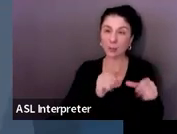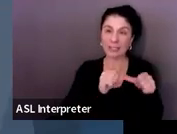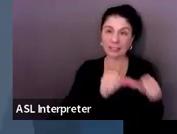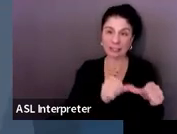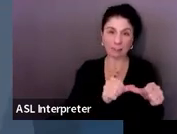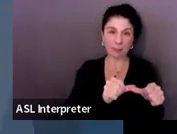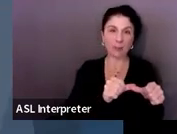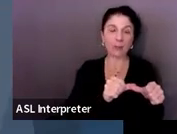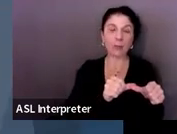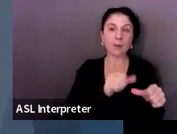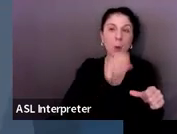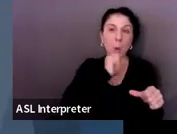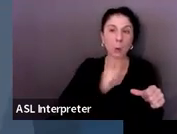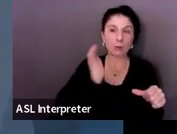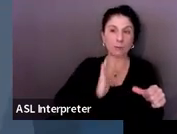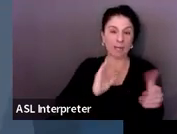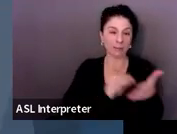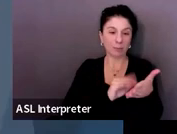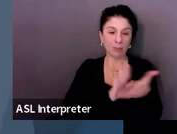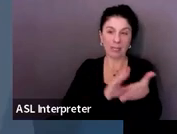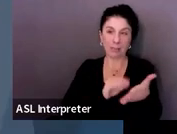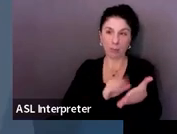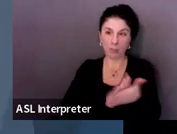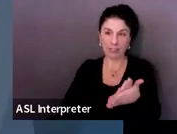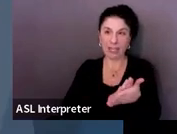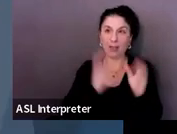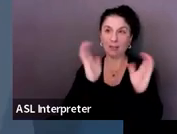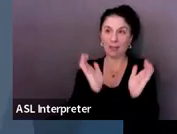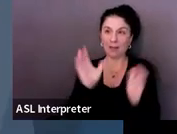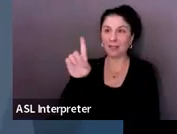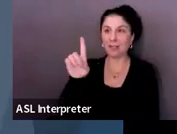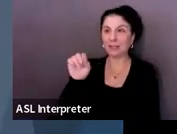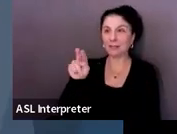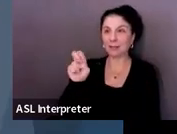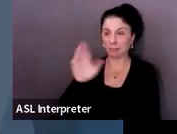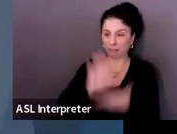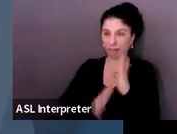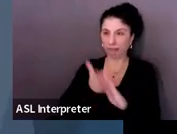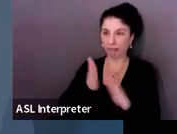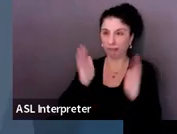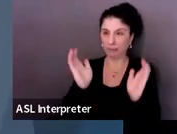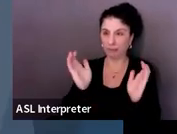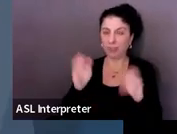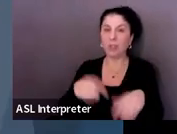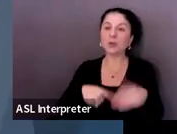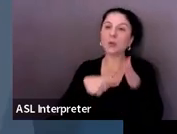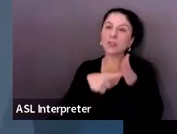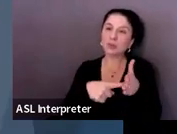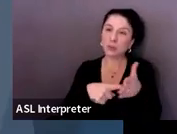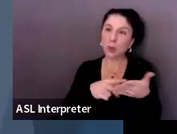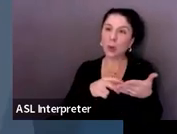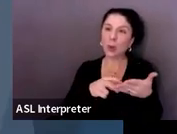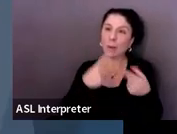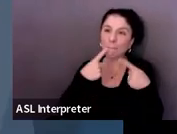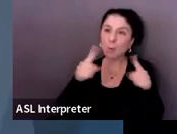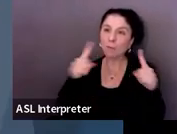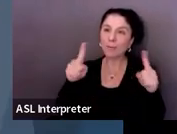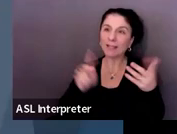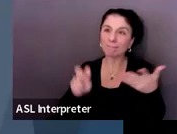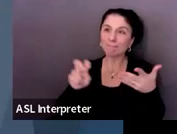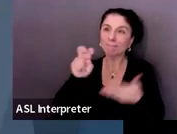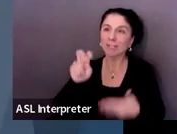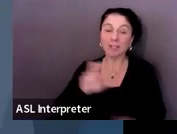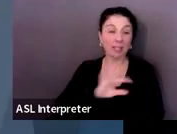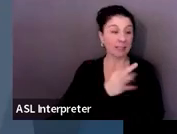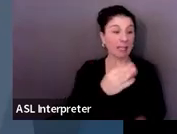in parentheses that it was done just to show that movement and that. Because, you know, the ninth grader and the 12th